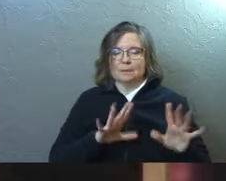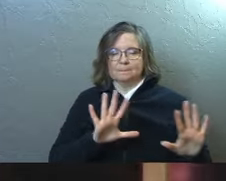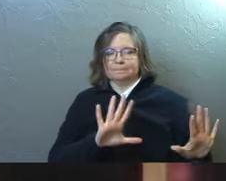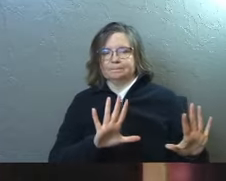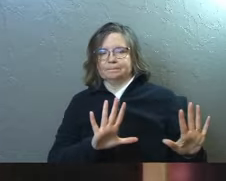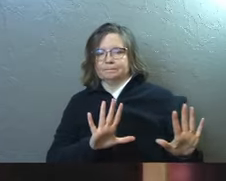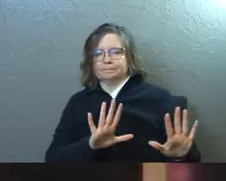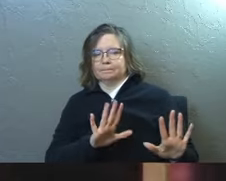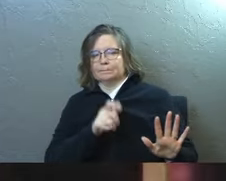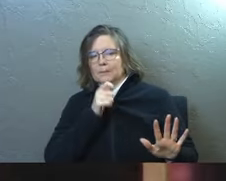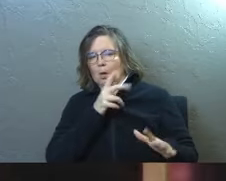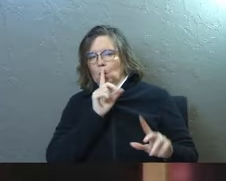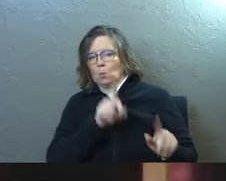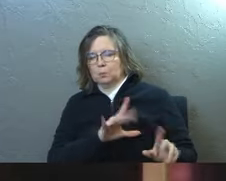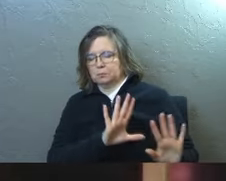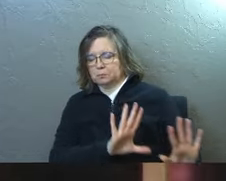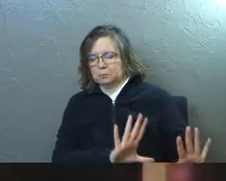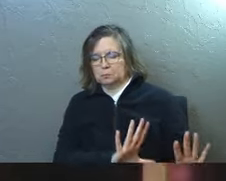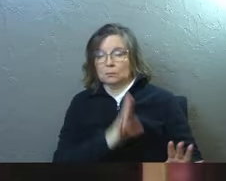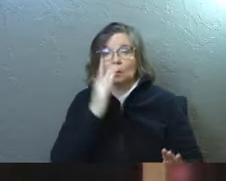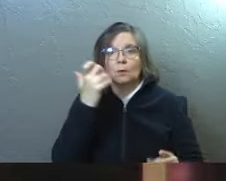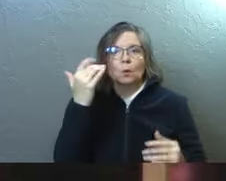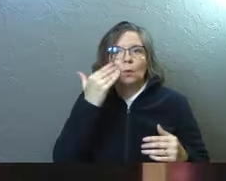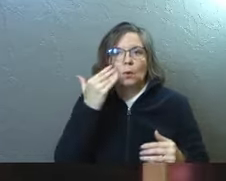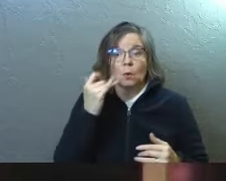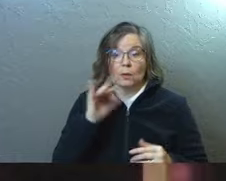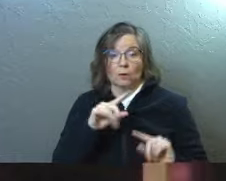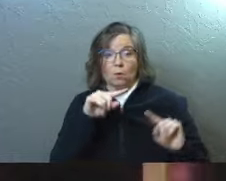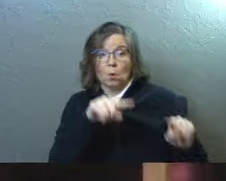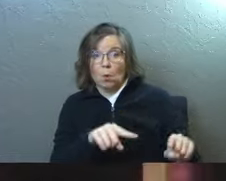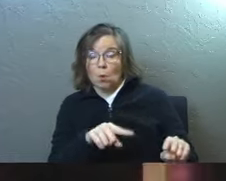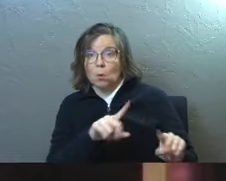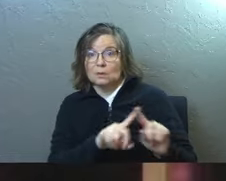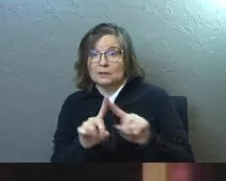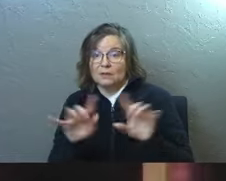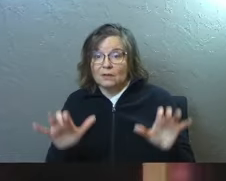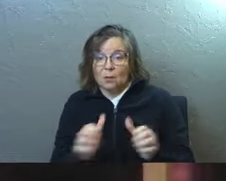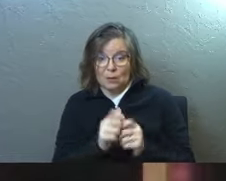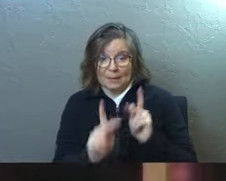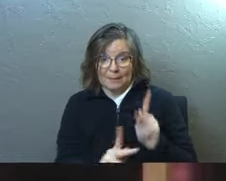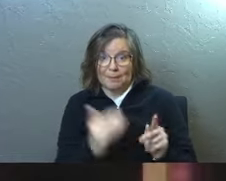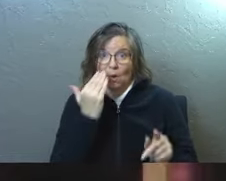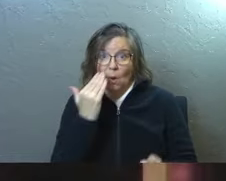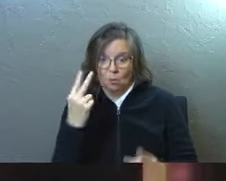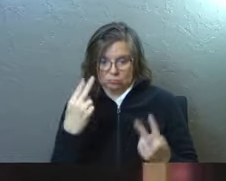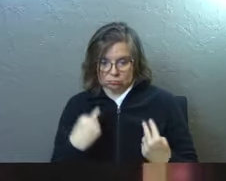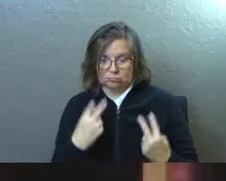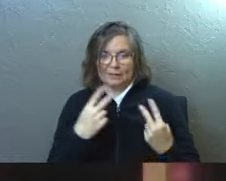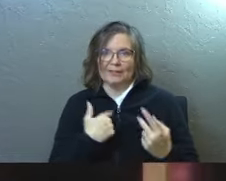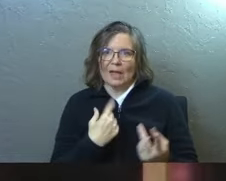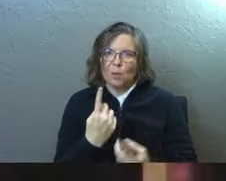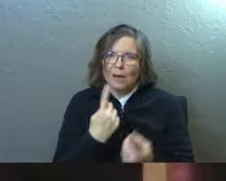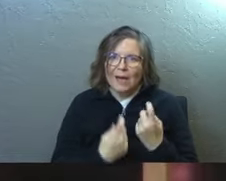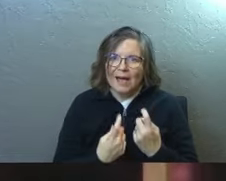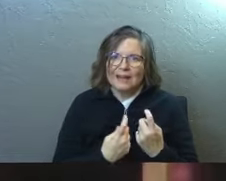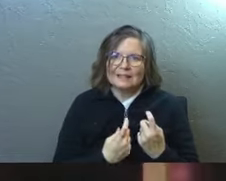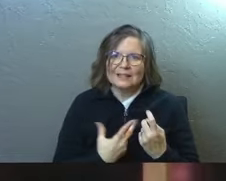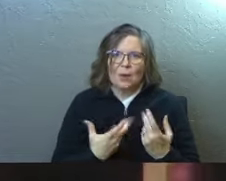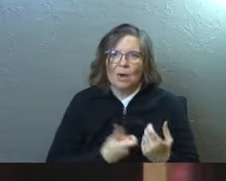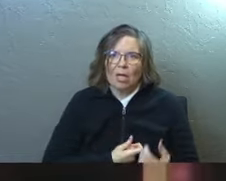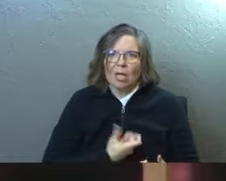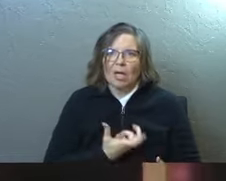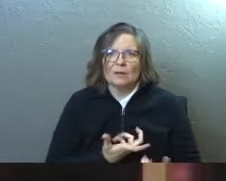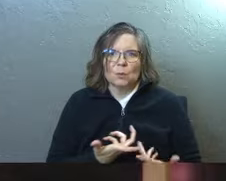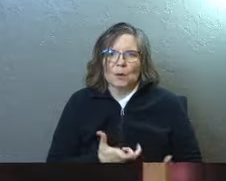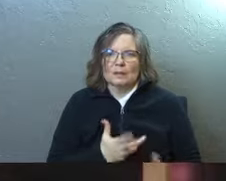tend to pull back from those activities, right? Because we know that if we go to those activities with people that know us, they're going to ask us about the thing that we're